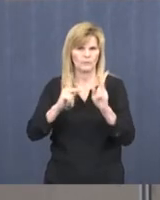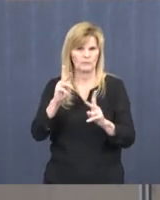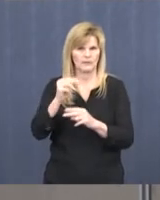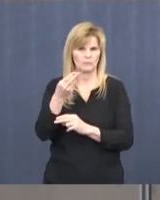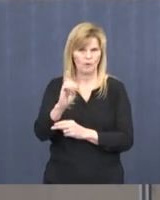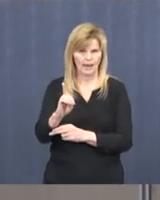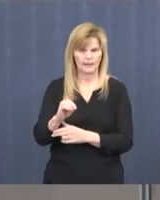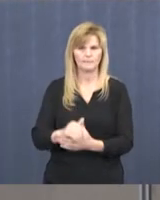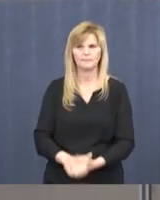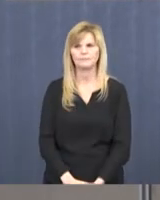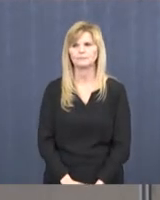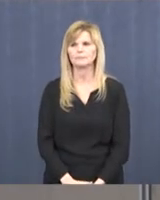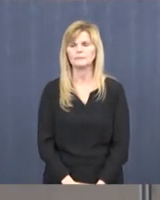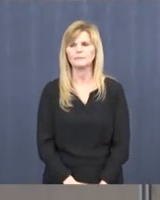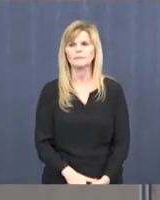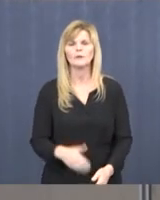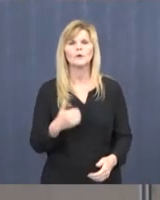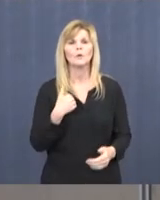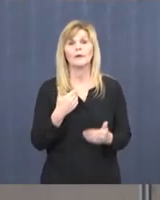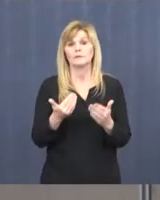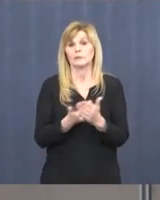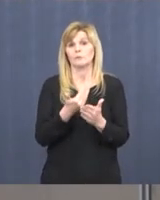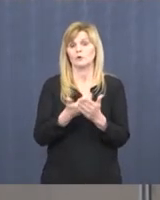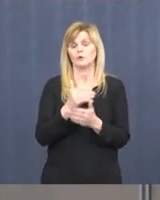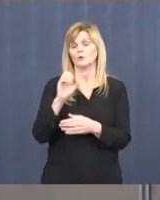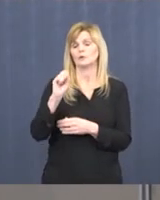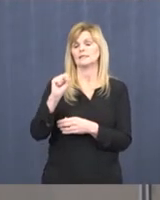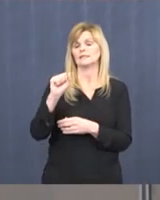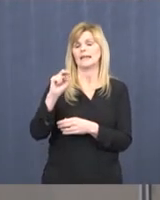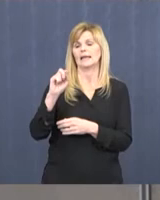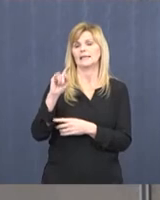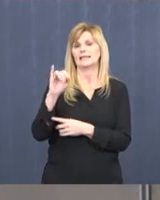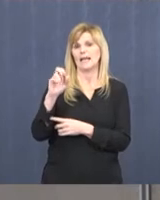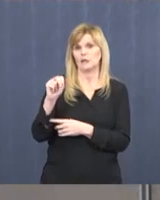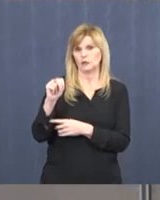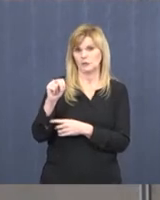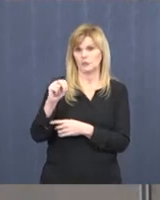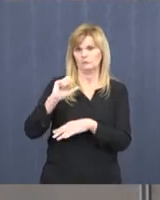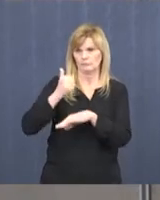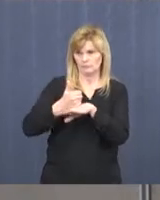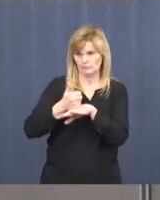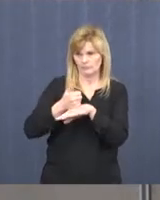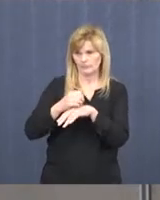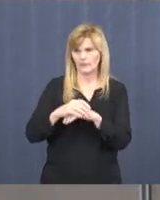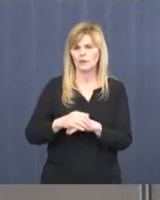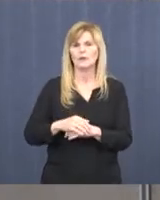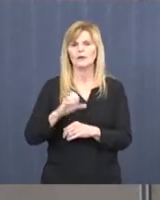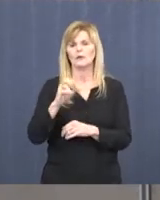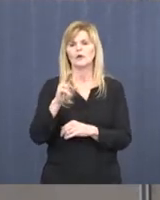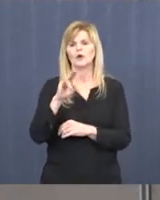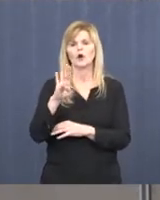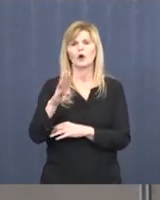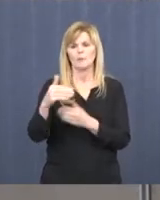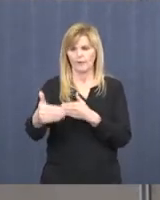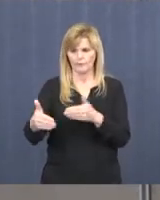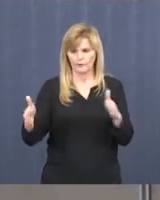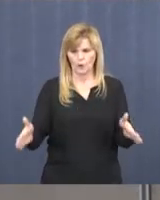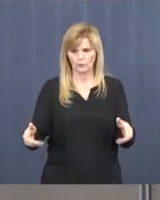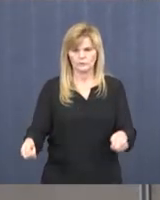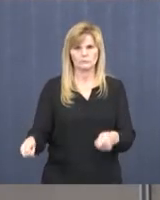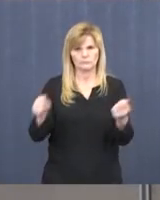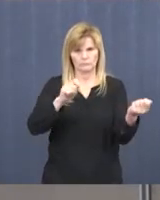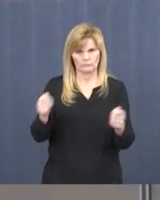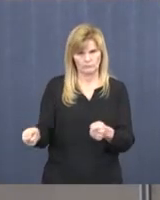We do have some new sanitation protocols. My understanding is that the curbside collection of totes will continue